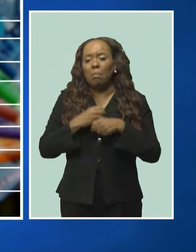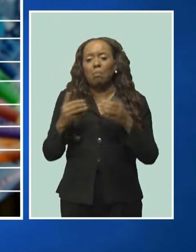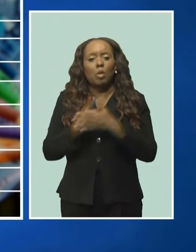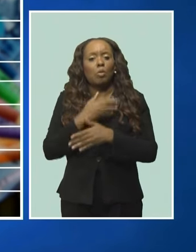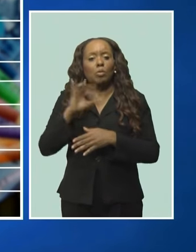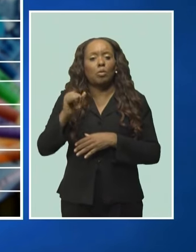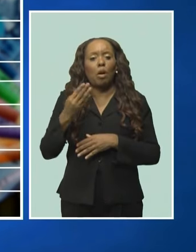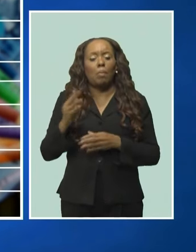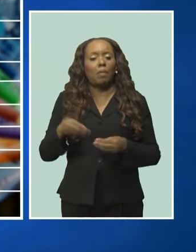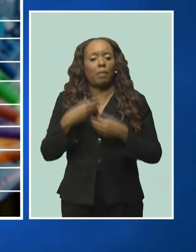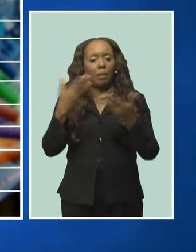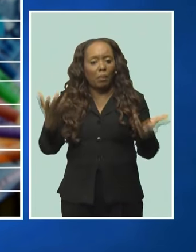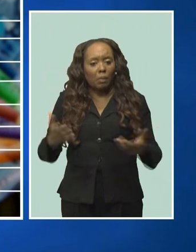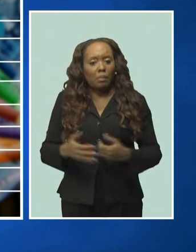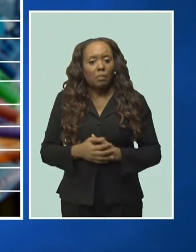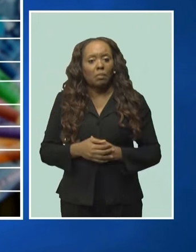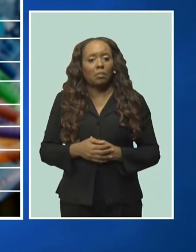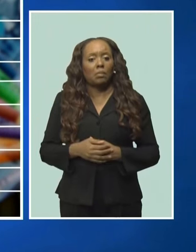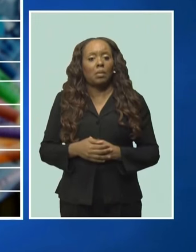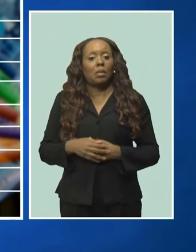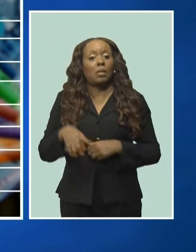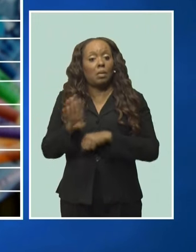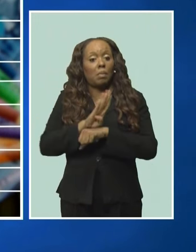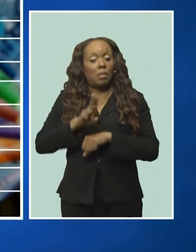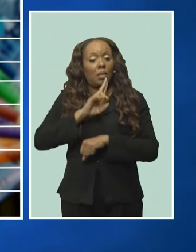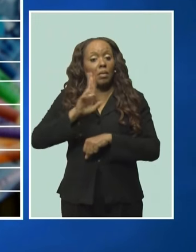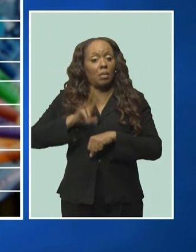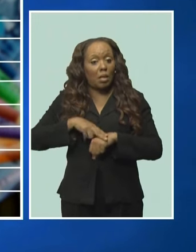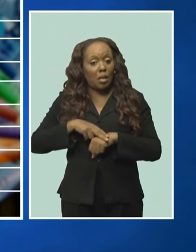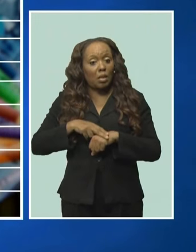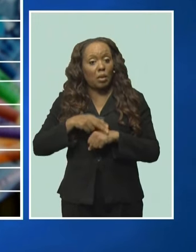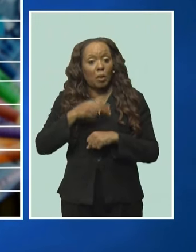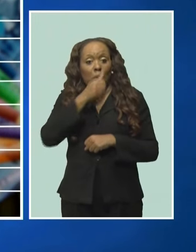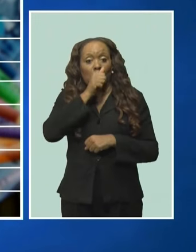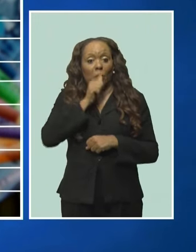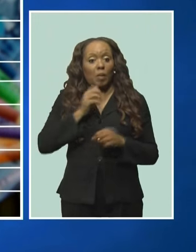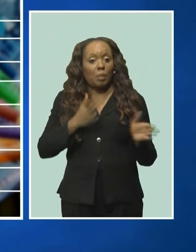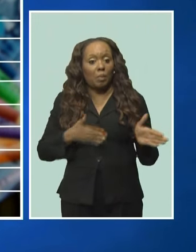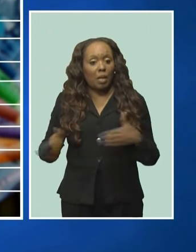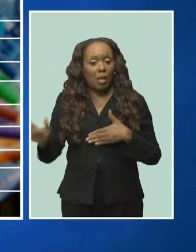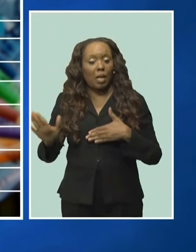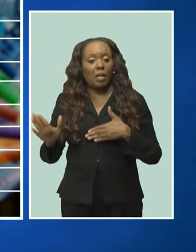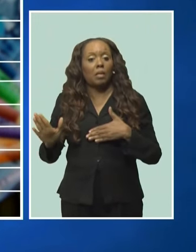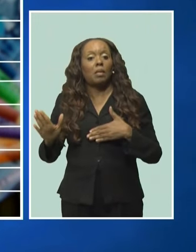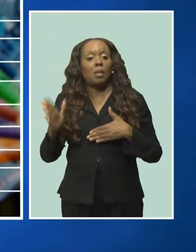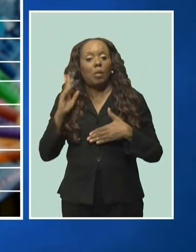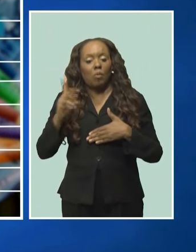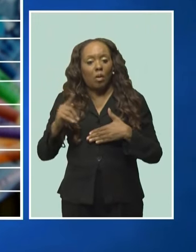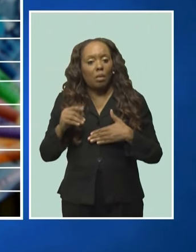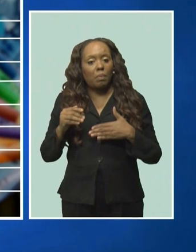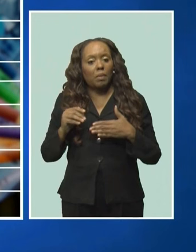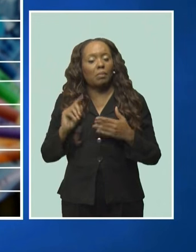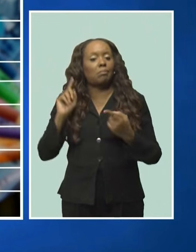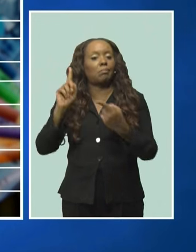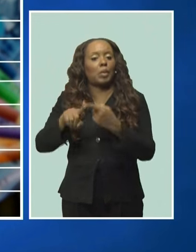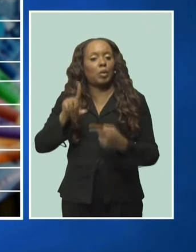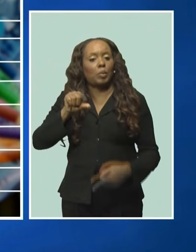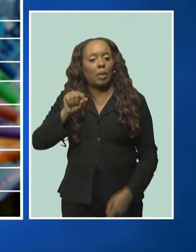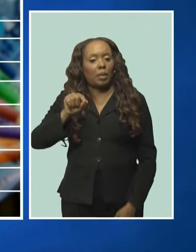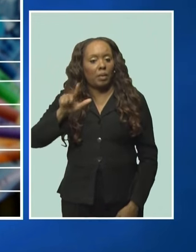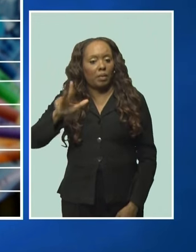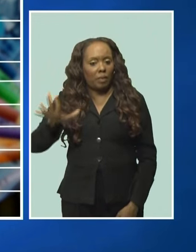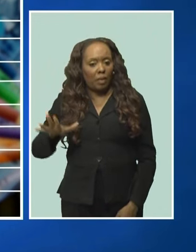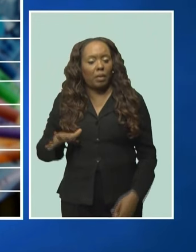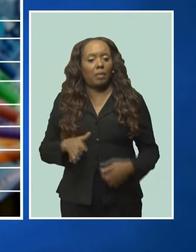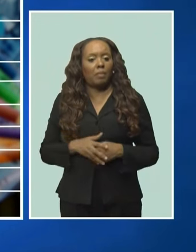outlined the key targets of the Barbados National Resilience Plan, which runs up to 2035. It includes the expansion of